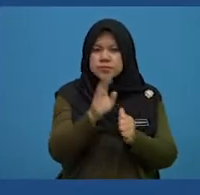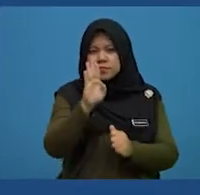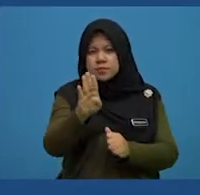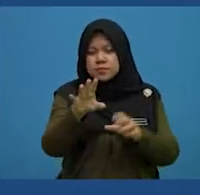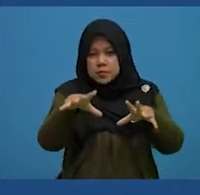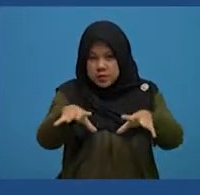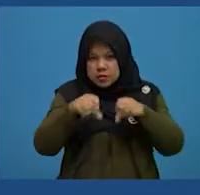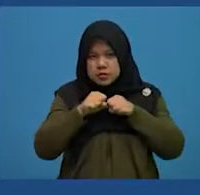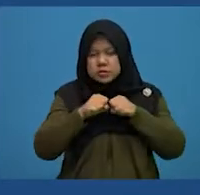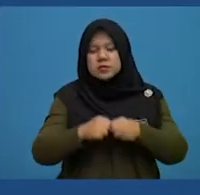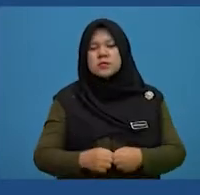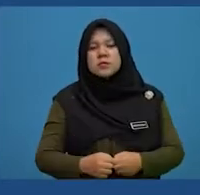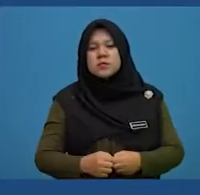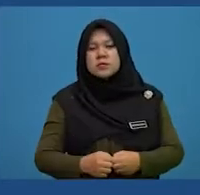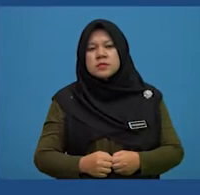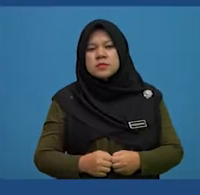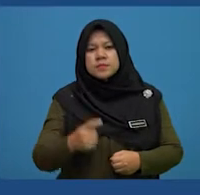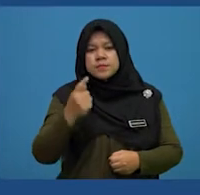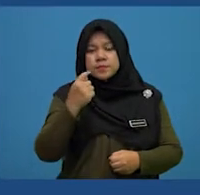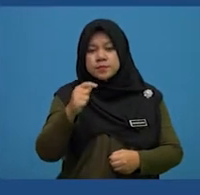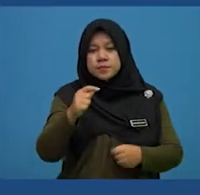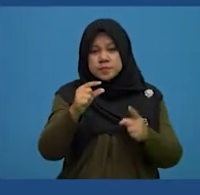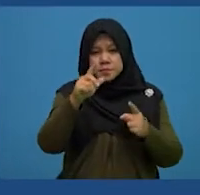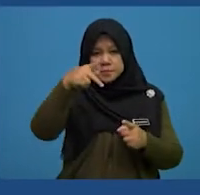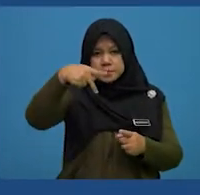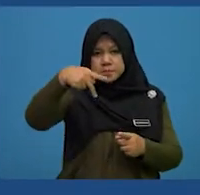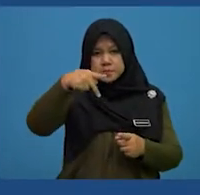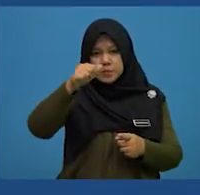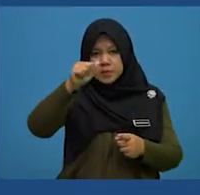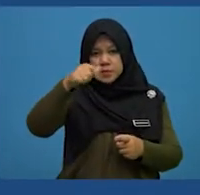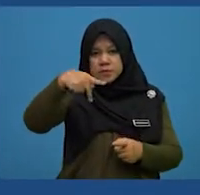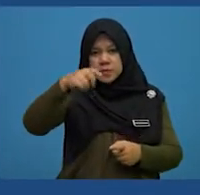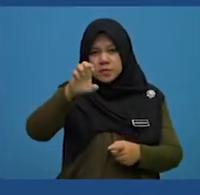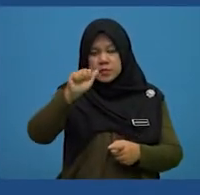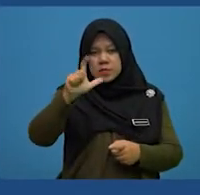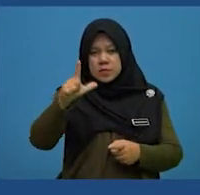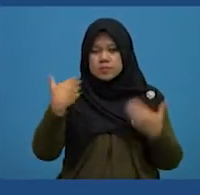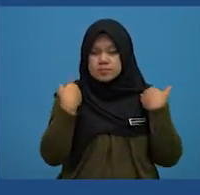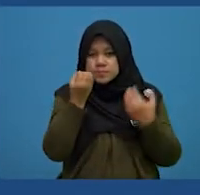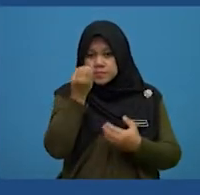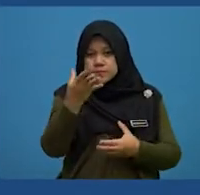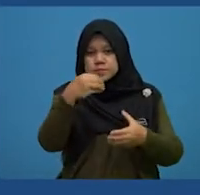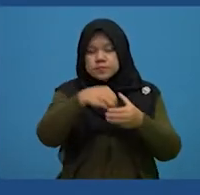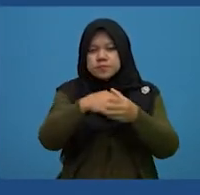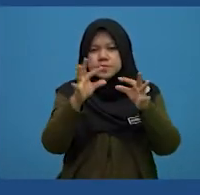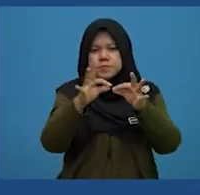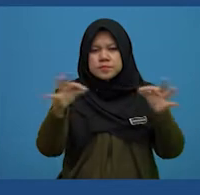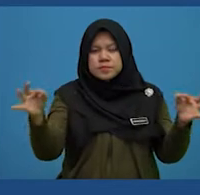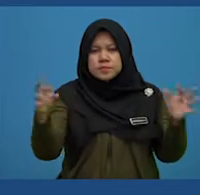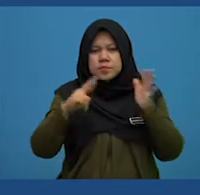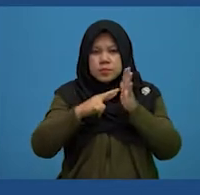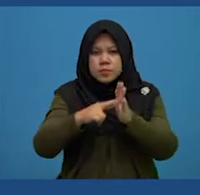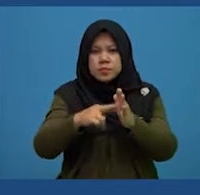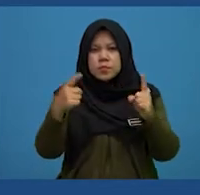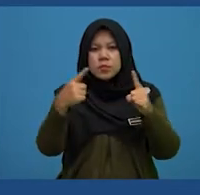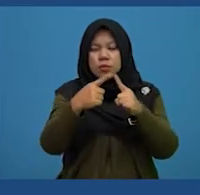B. The word appeal is mentioned in the sentence as It